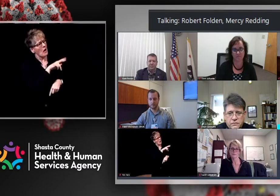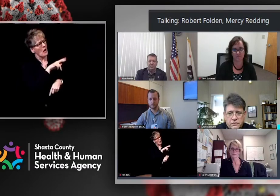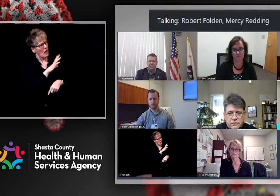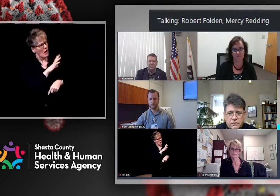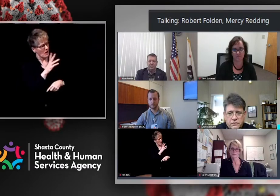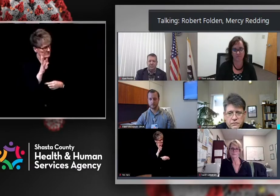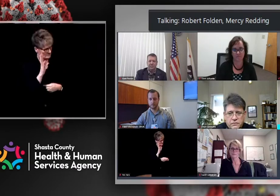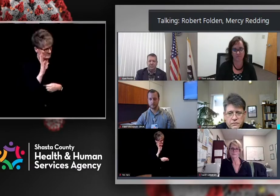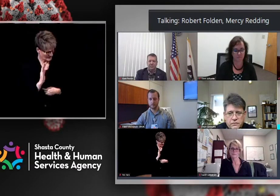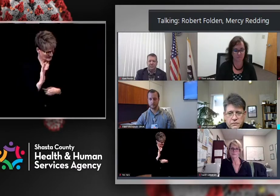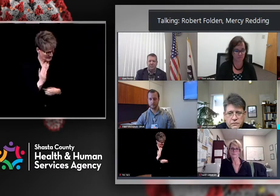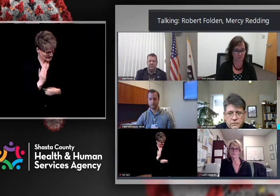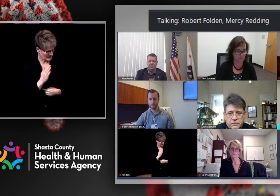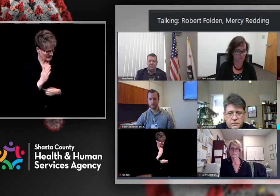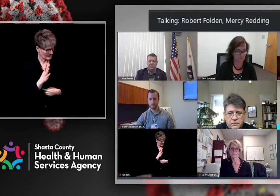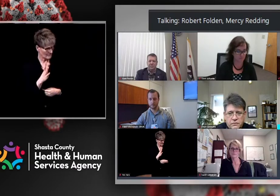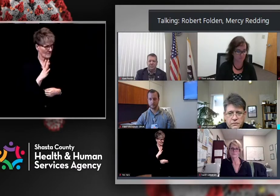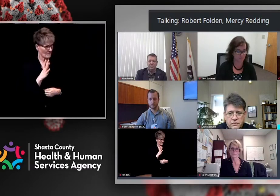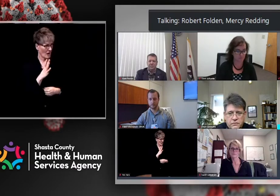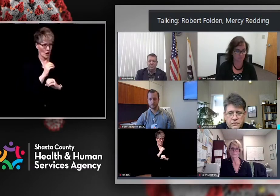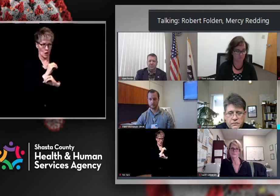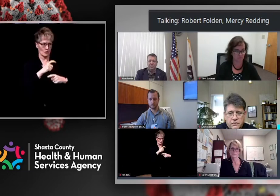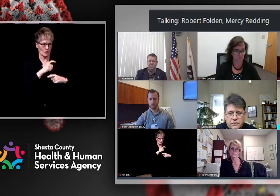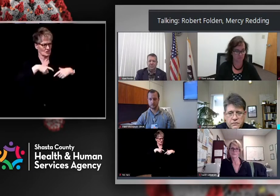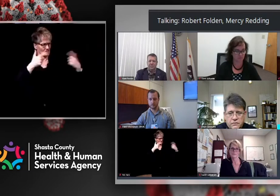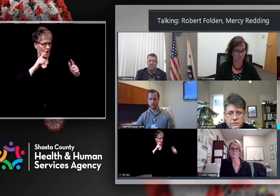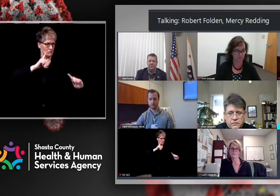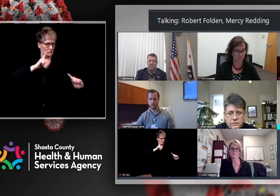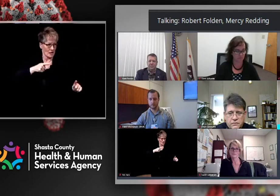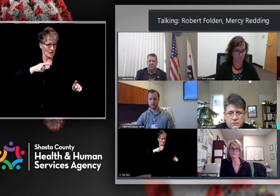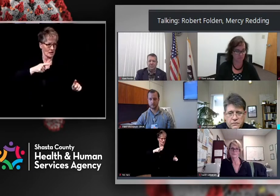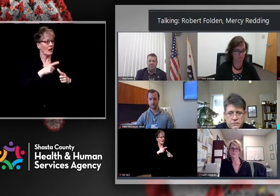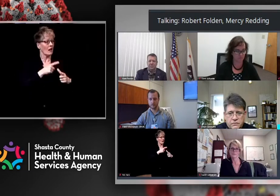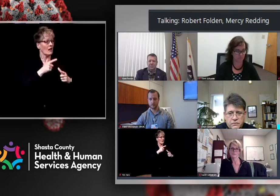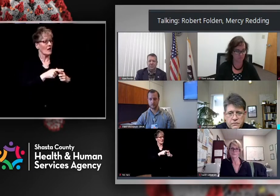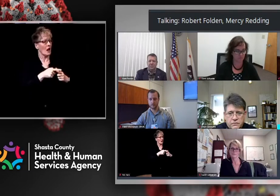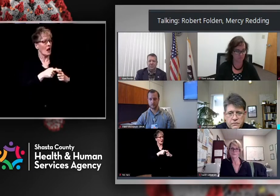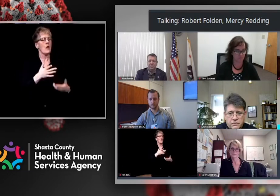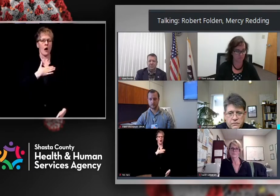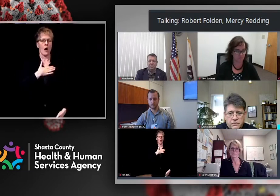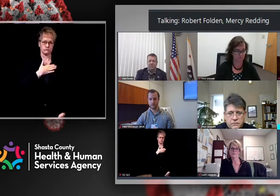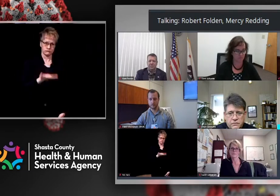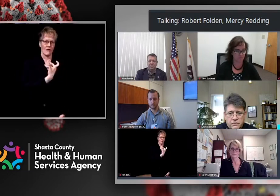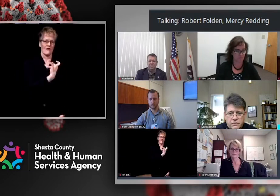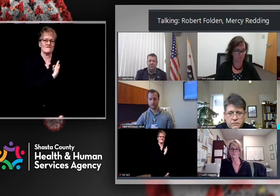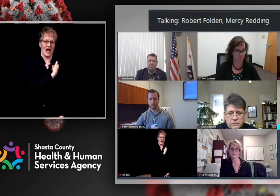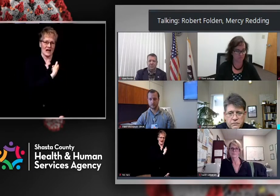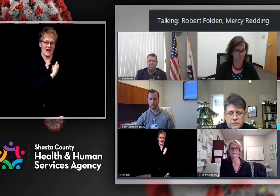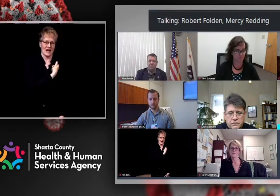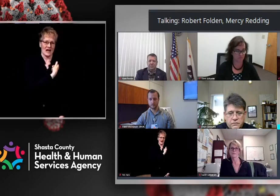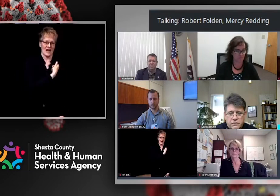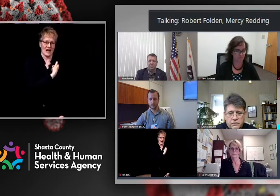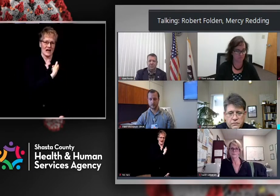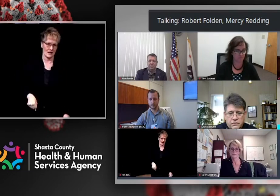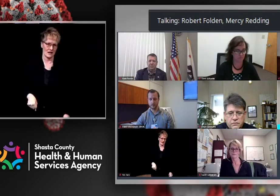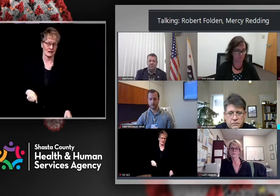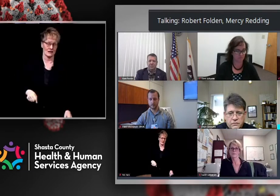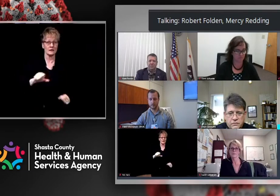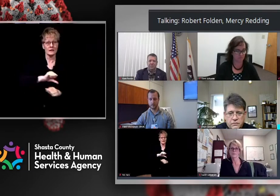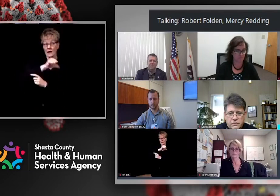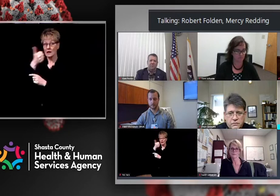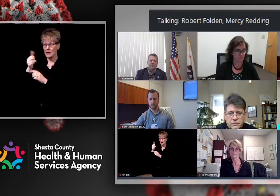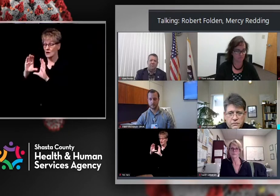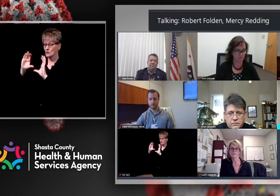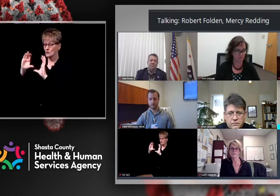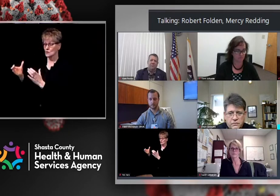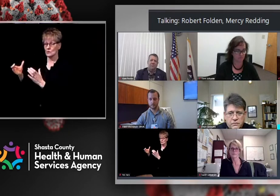huge reaction, I think that group will come forward and want to be vaccinated. There's also a group of employees